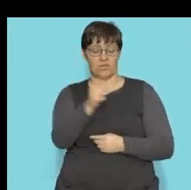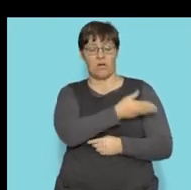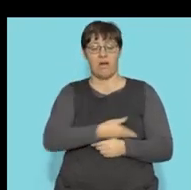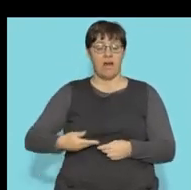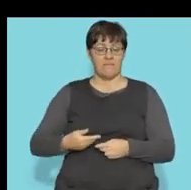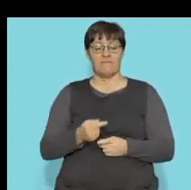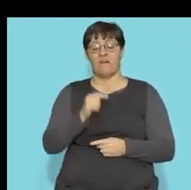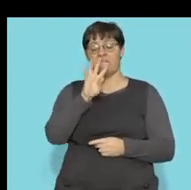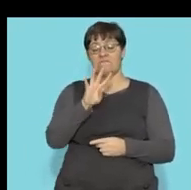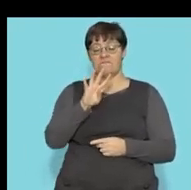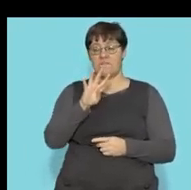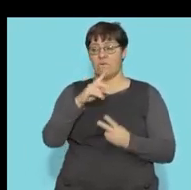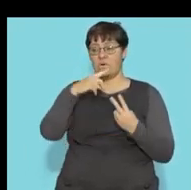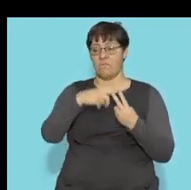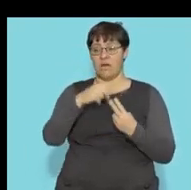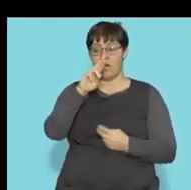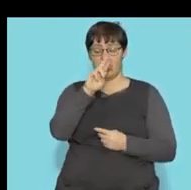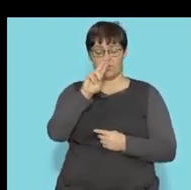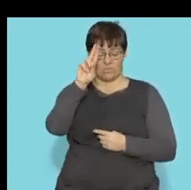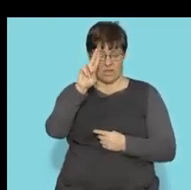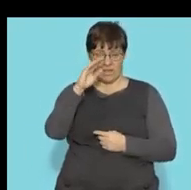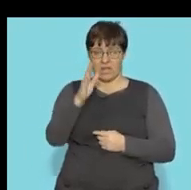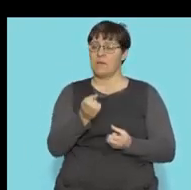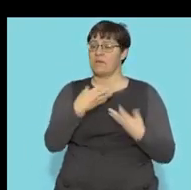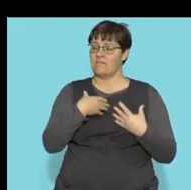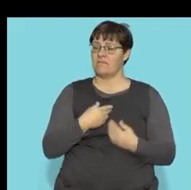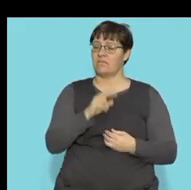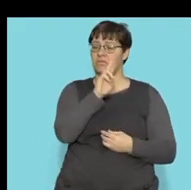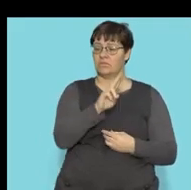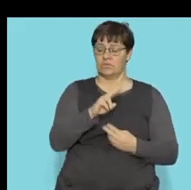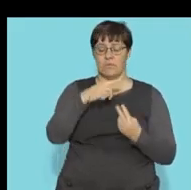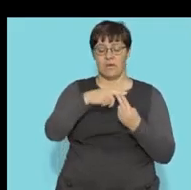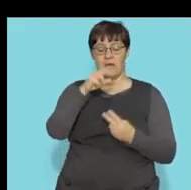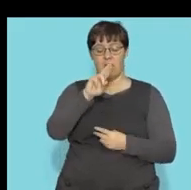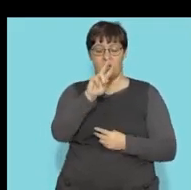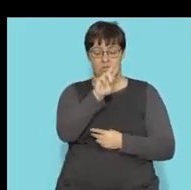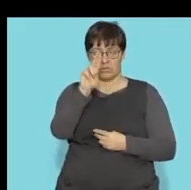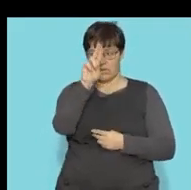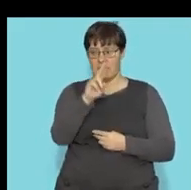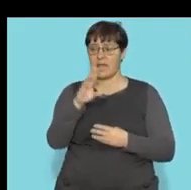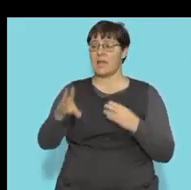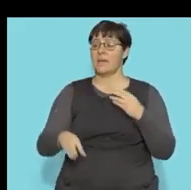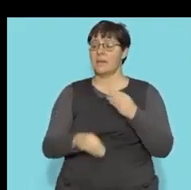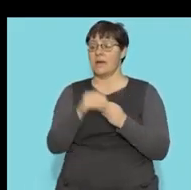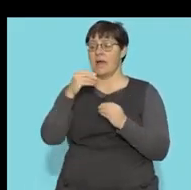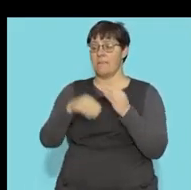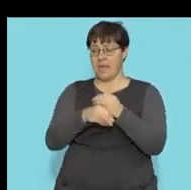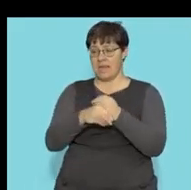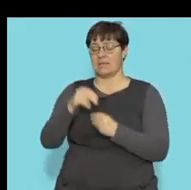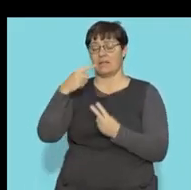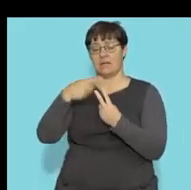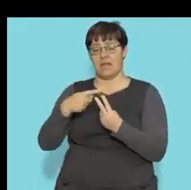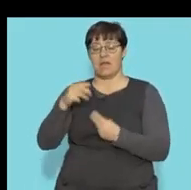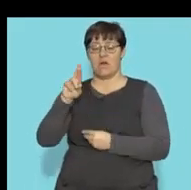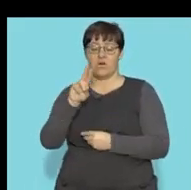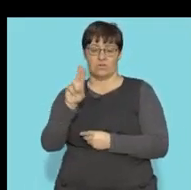half times 4 pi r squared gives me 2 pi r squared. And I'm adding this to pi r squared. So I